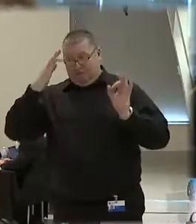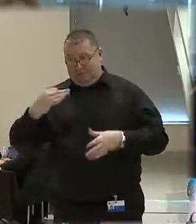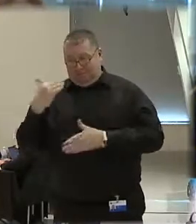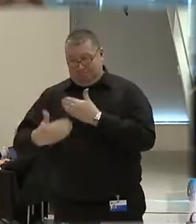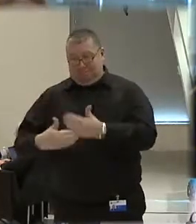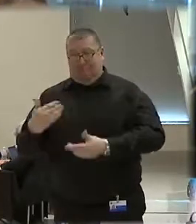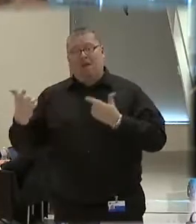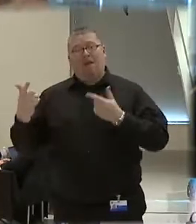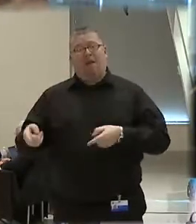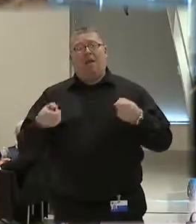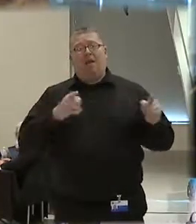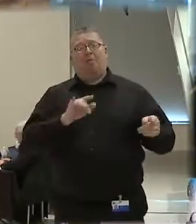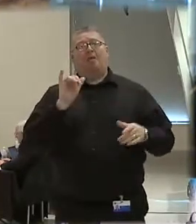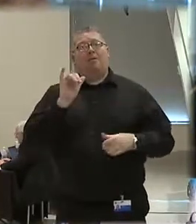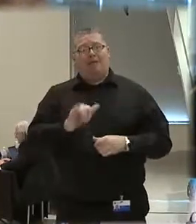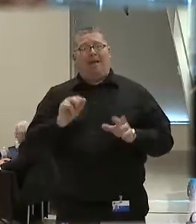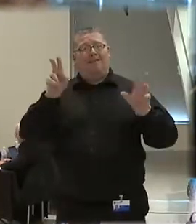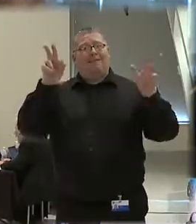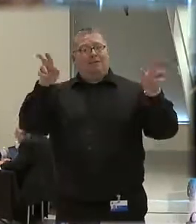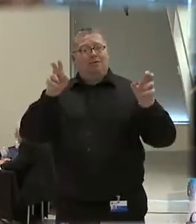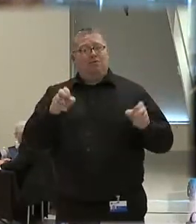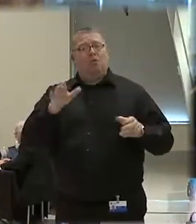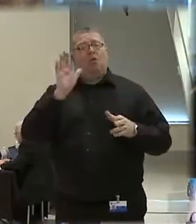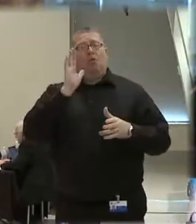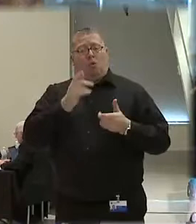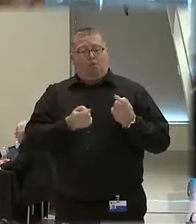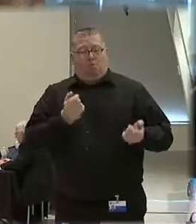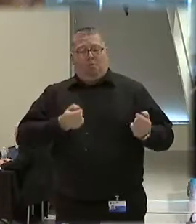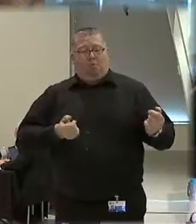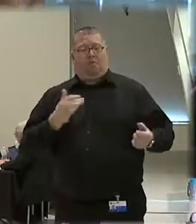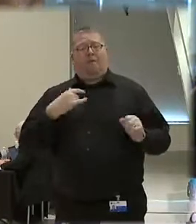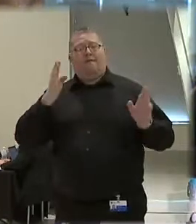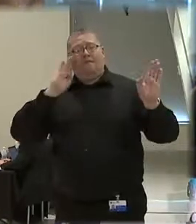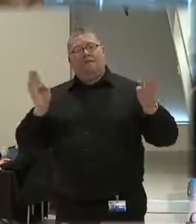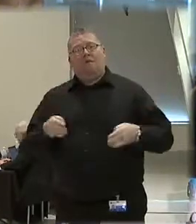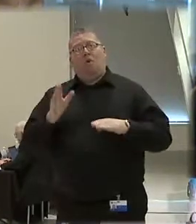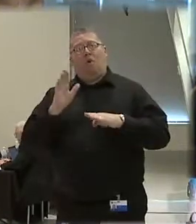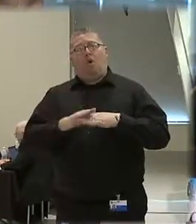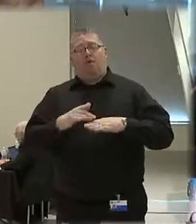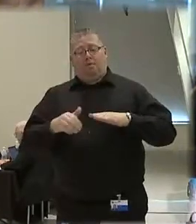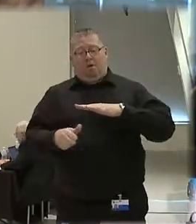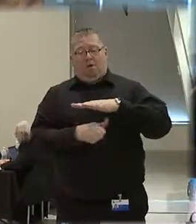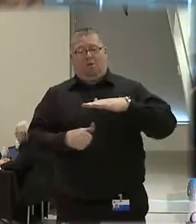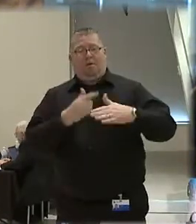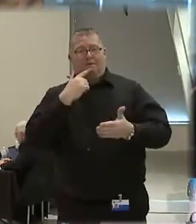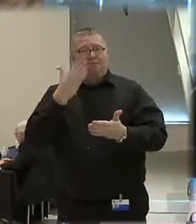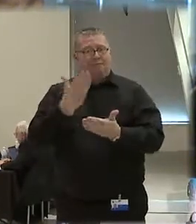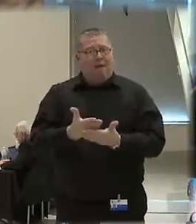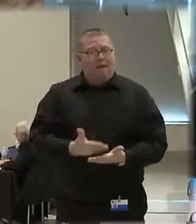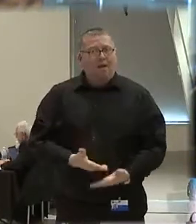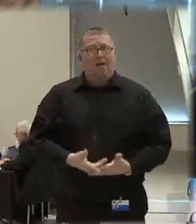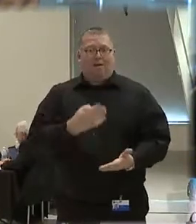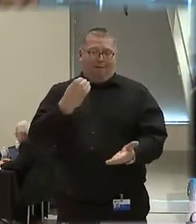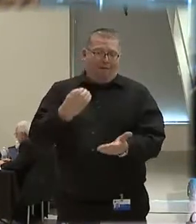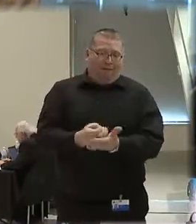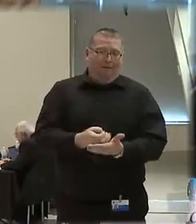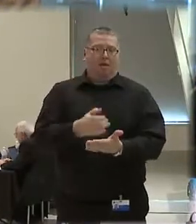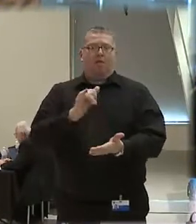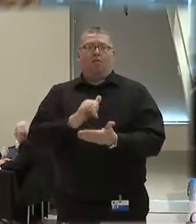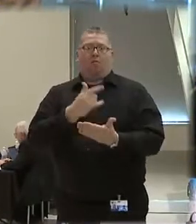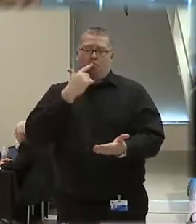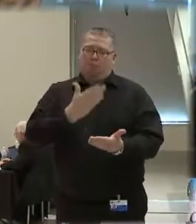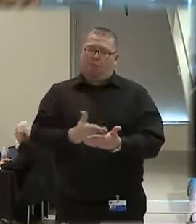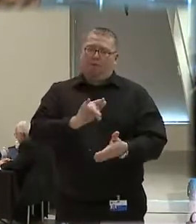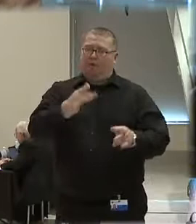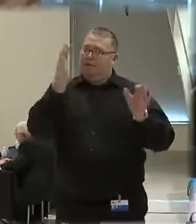made, that issue is removed so you can focus on the underlying facts, on the evidence, on the issues that are driving that decision.